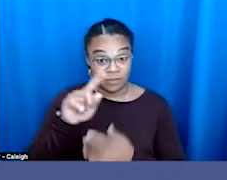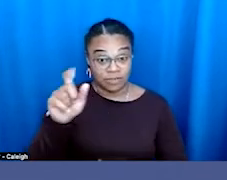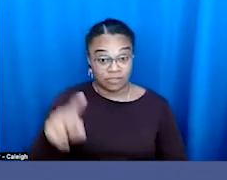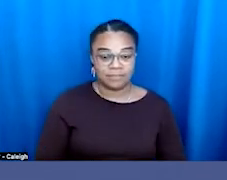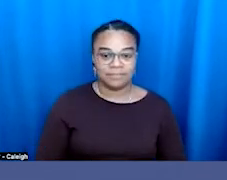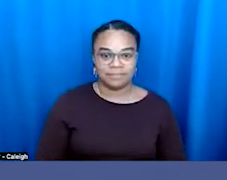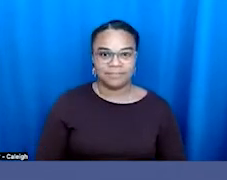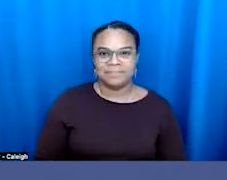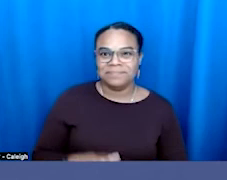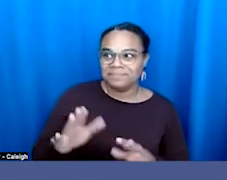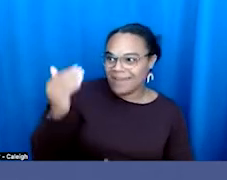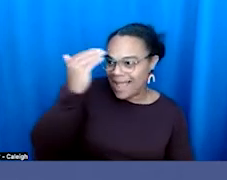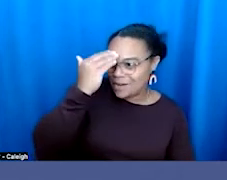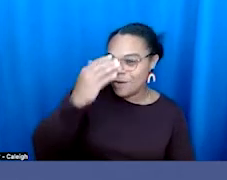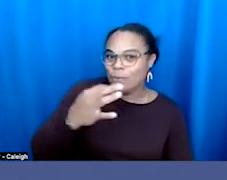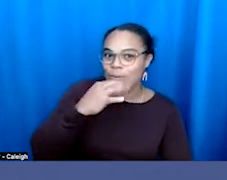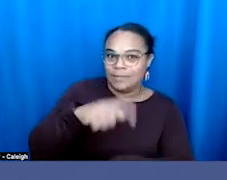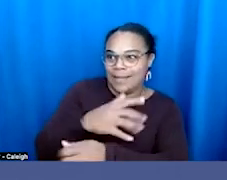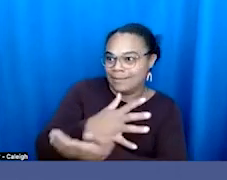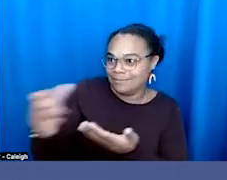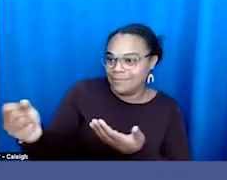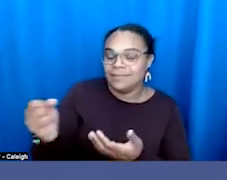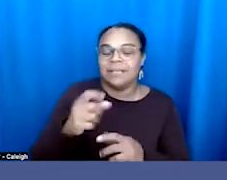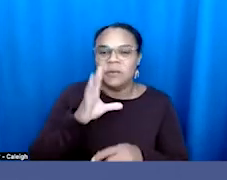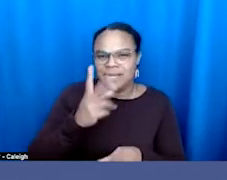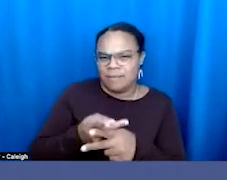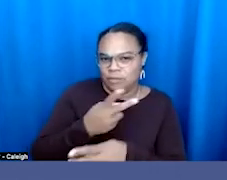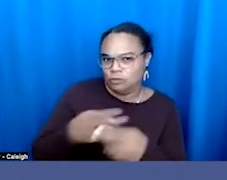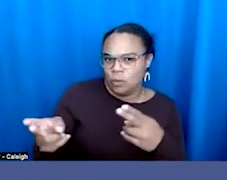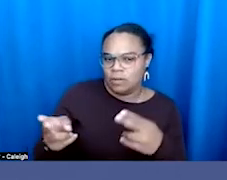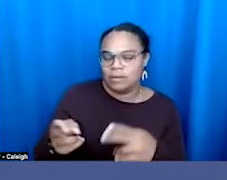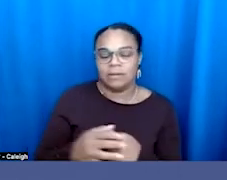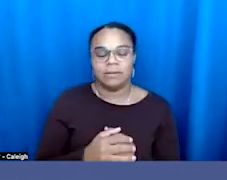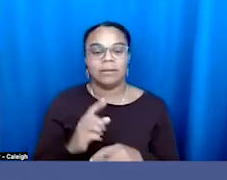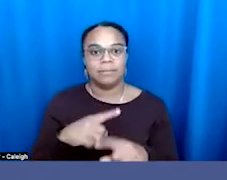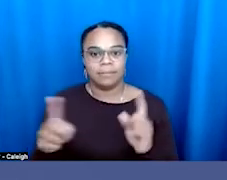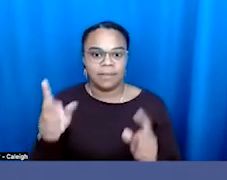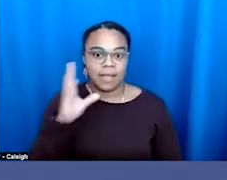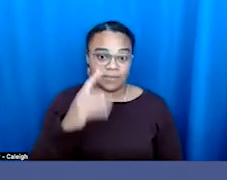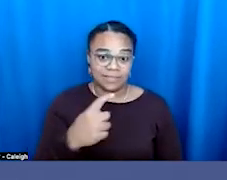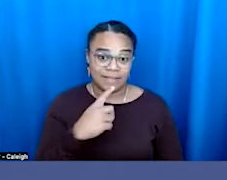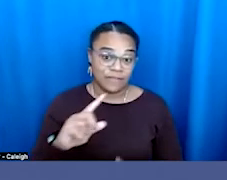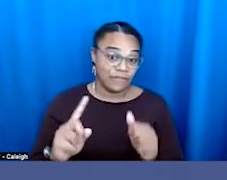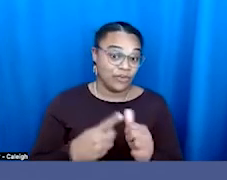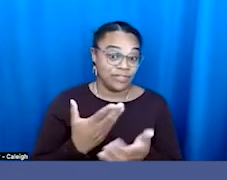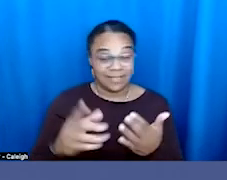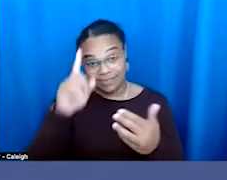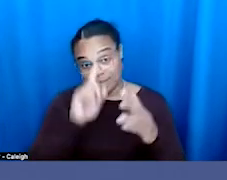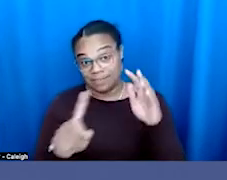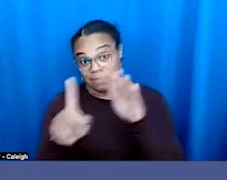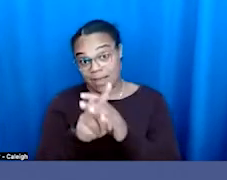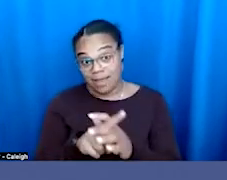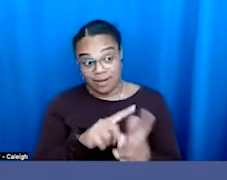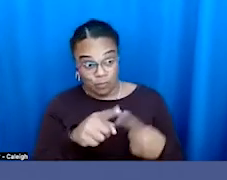I know we're running low on time, so I'll keep this short. But I would say the first thing that came to mind when you asked that